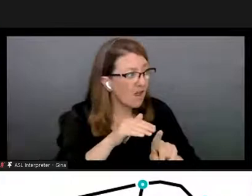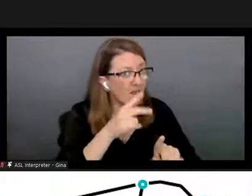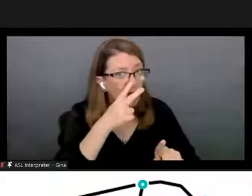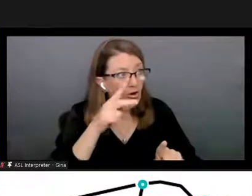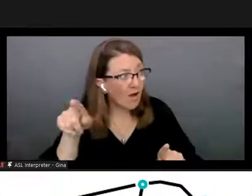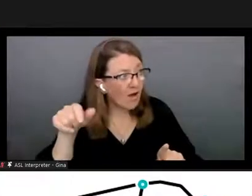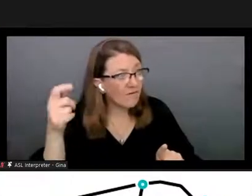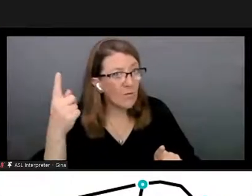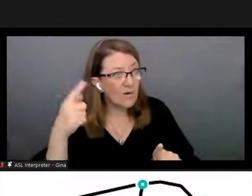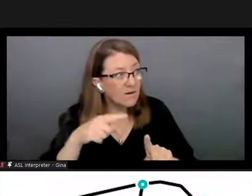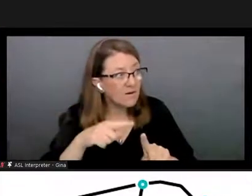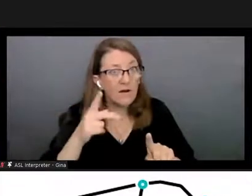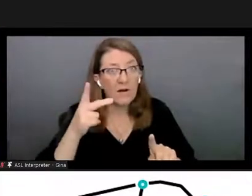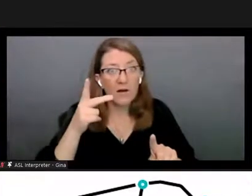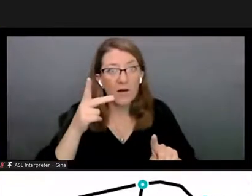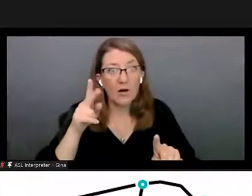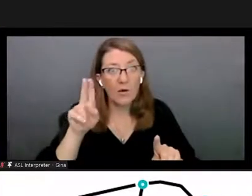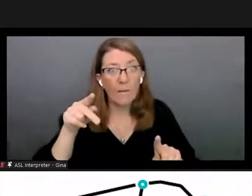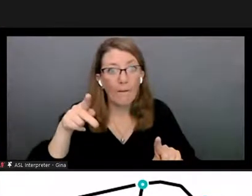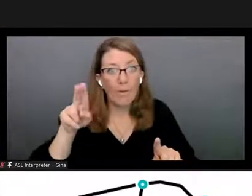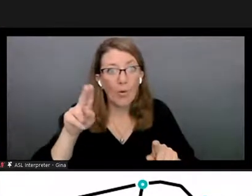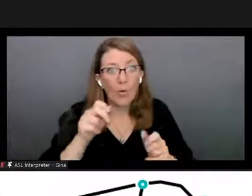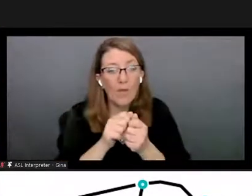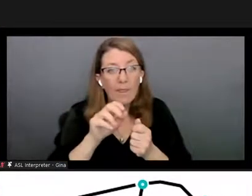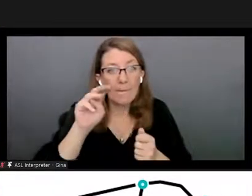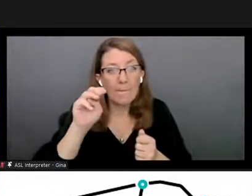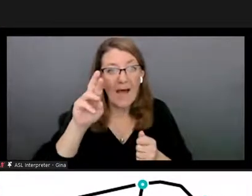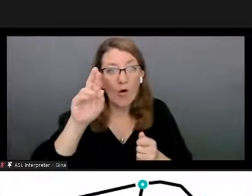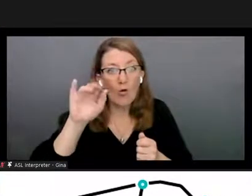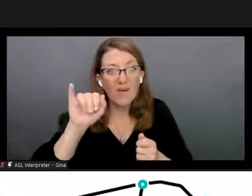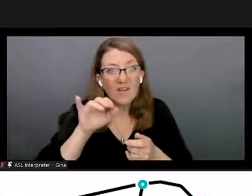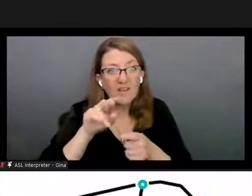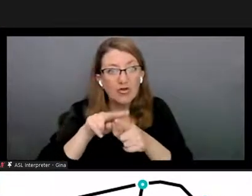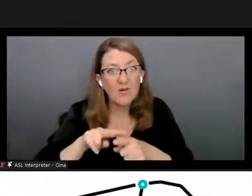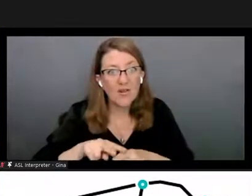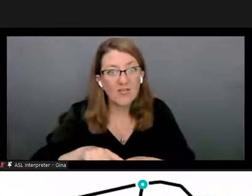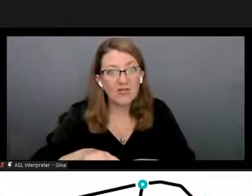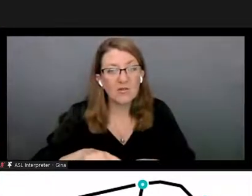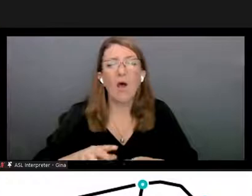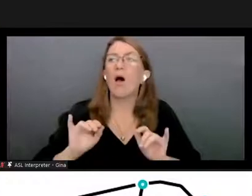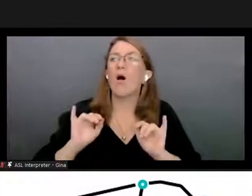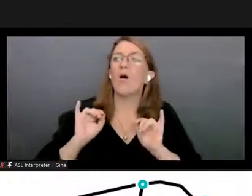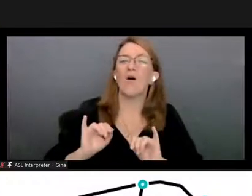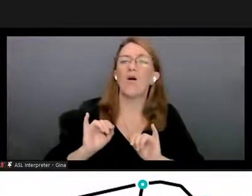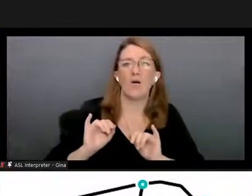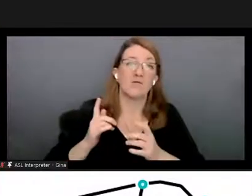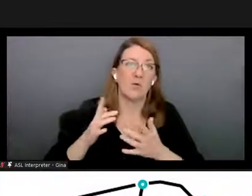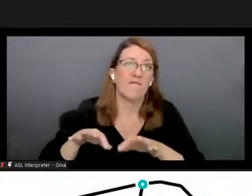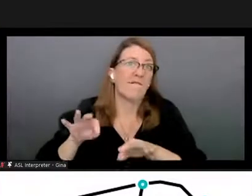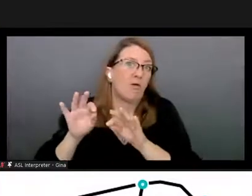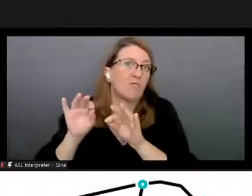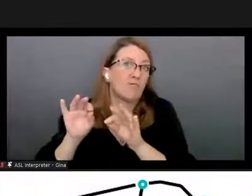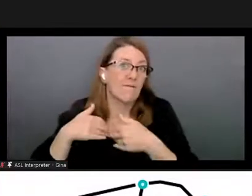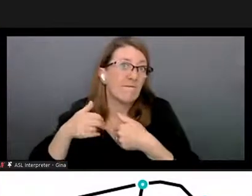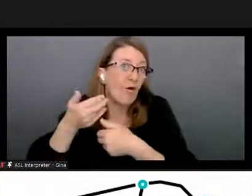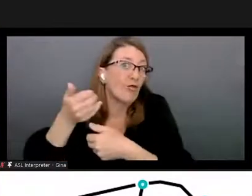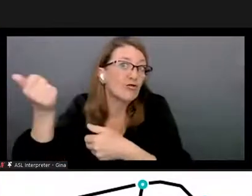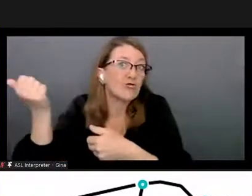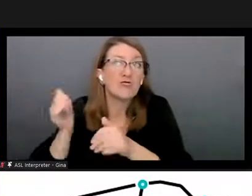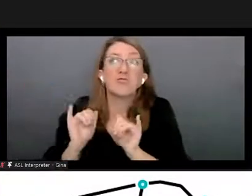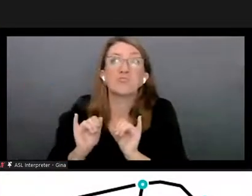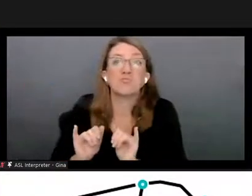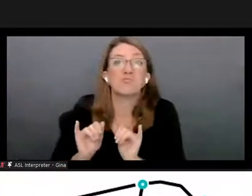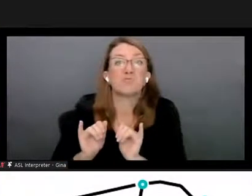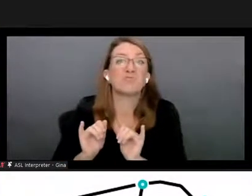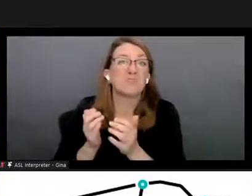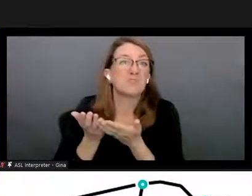that has the maori terminology um and so yes we are aware there are others that